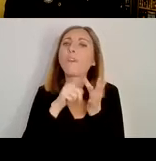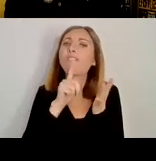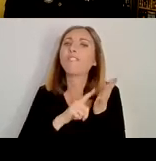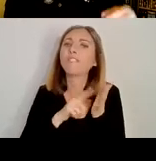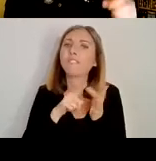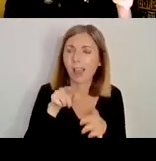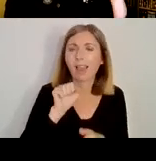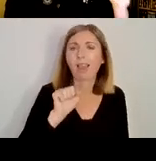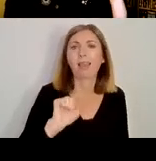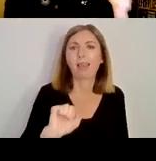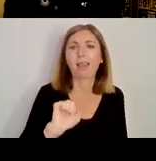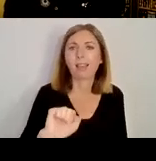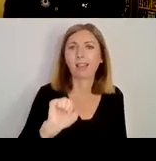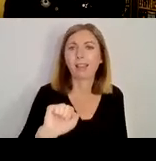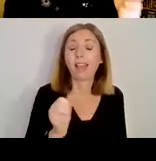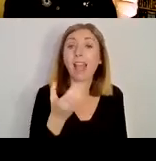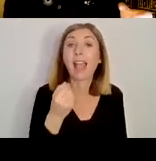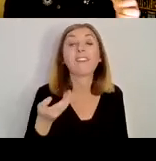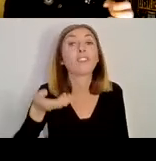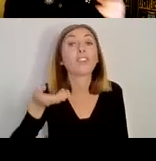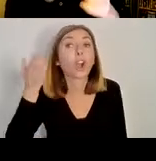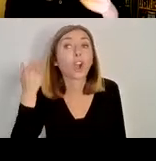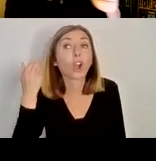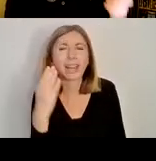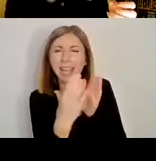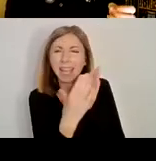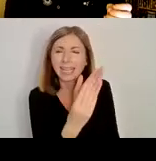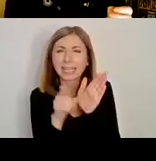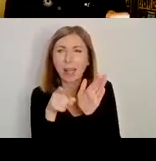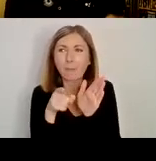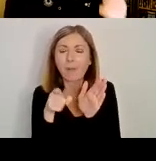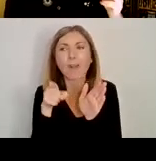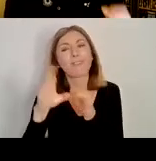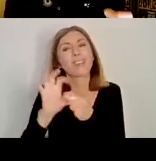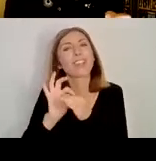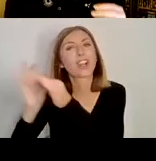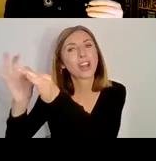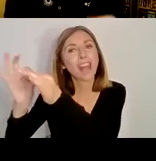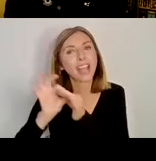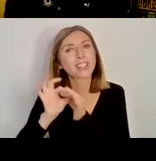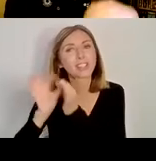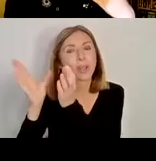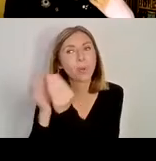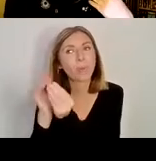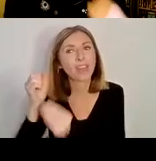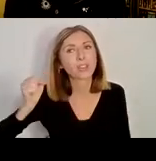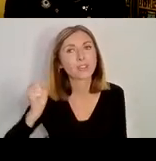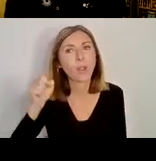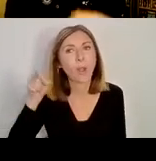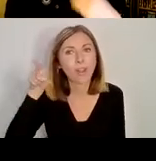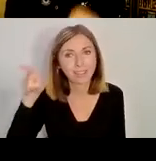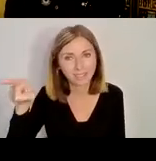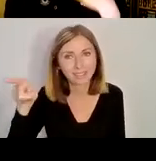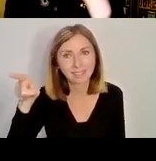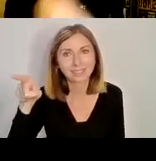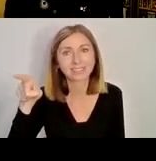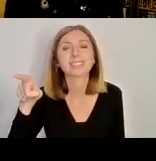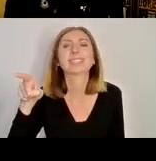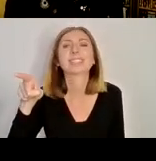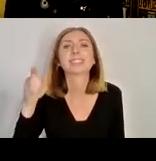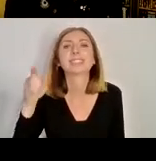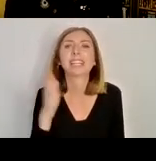Finian, maybe an early example of that connection between, you know, East Ulster and